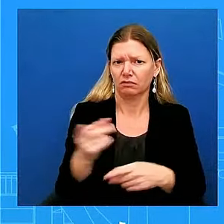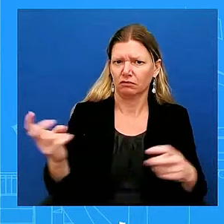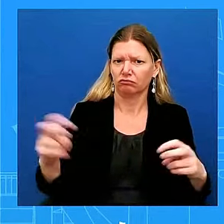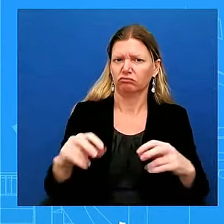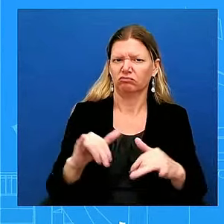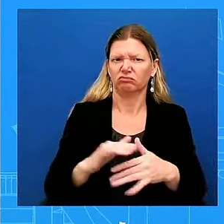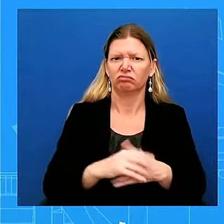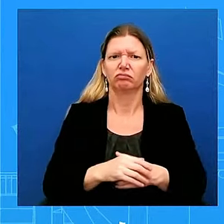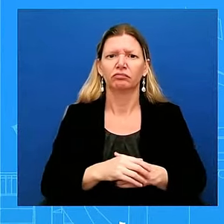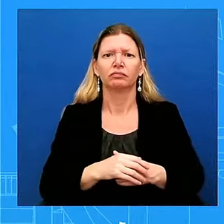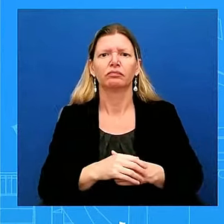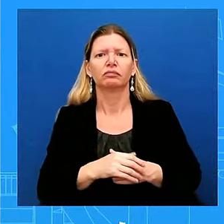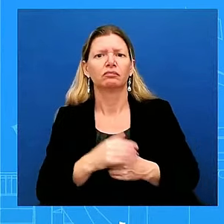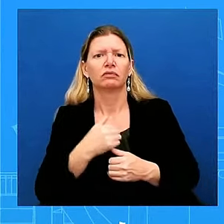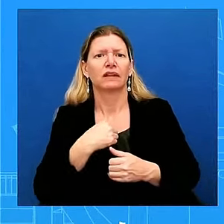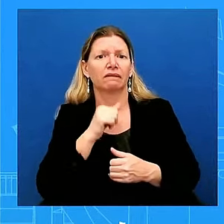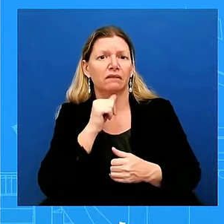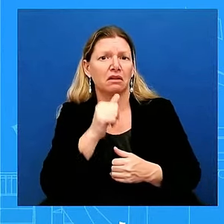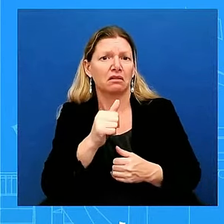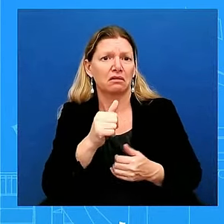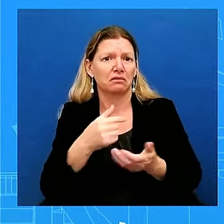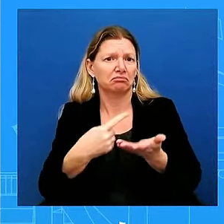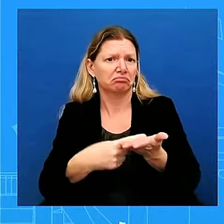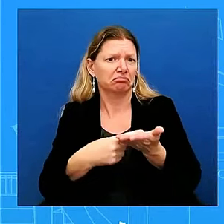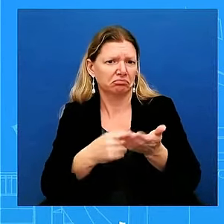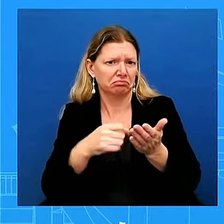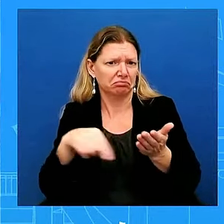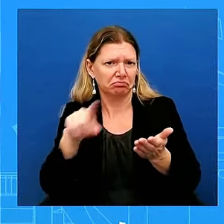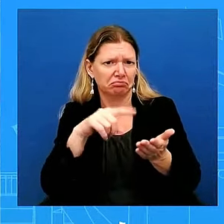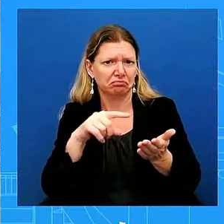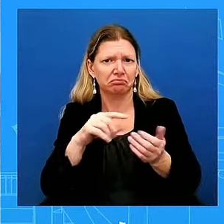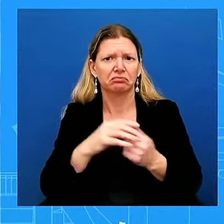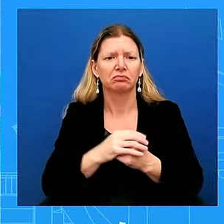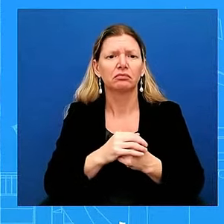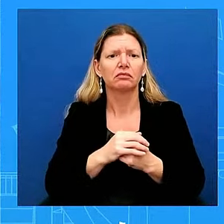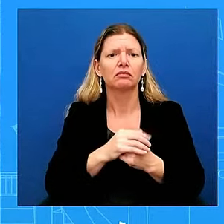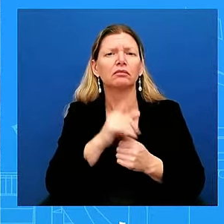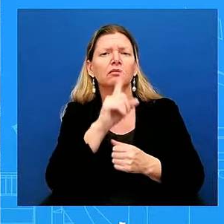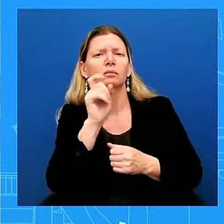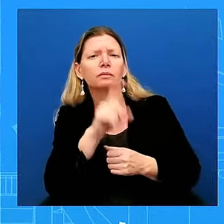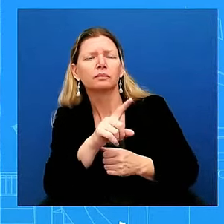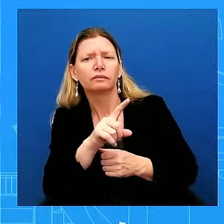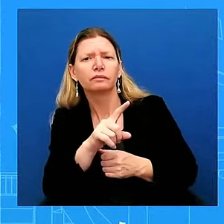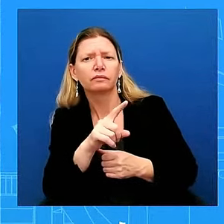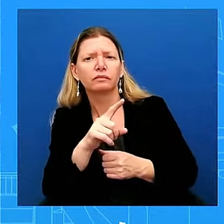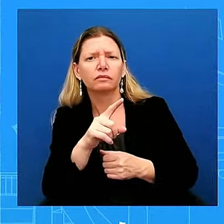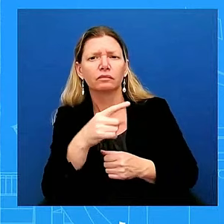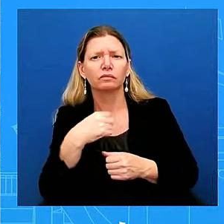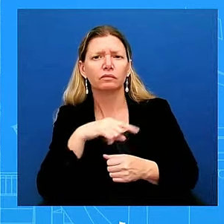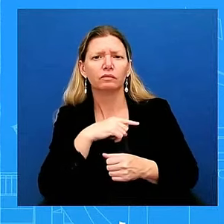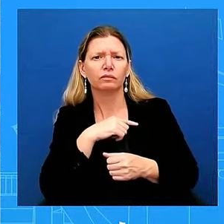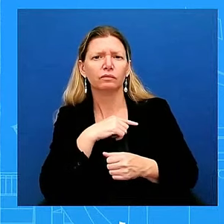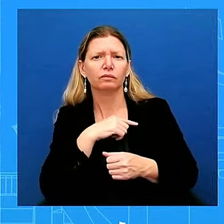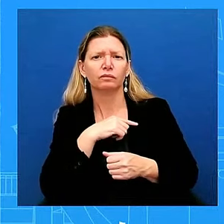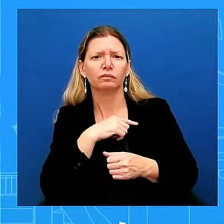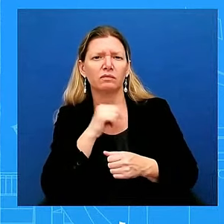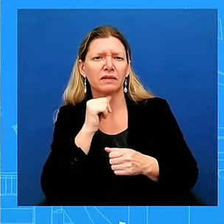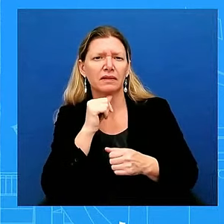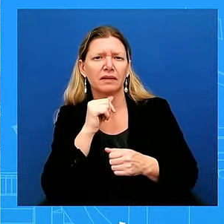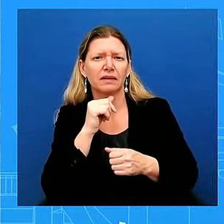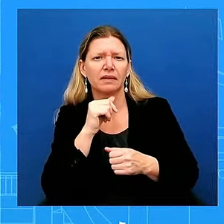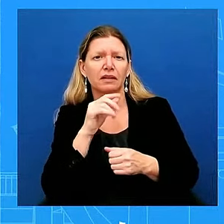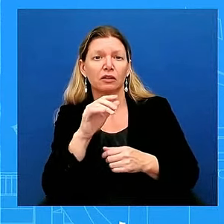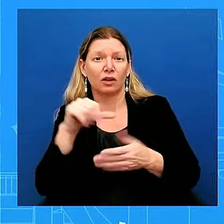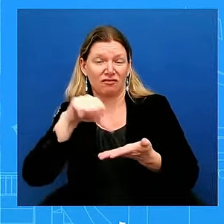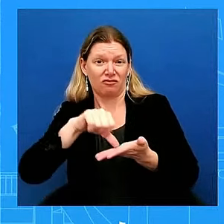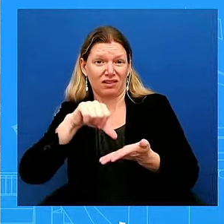used Taft-Hartley, and we're not planning to. One quick one, if I could, on Iran. So, Iran – obviously, we saw what happened today. They also have an active